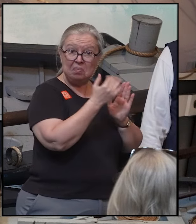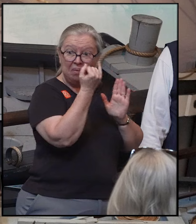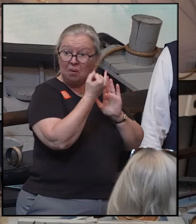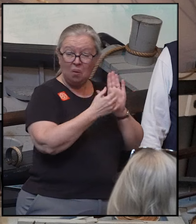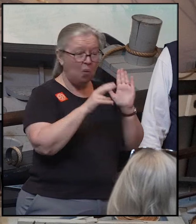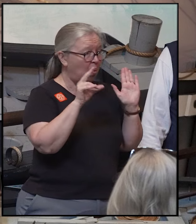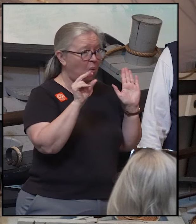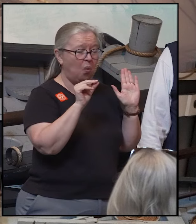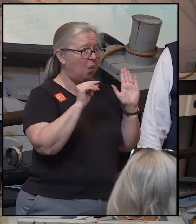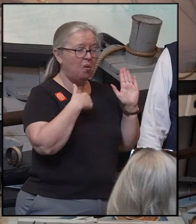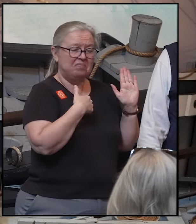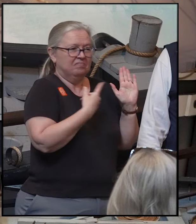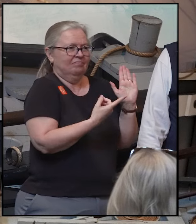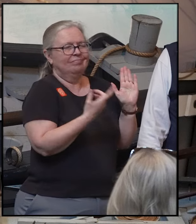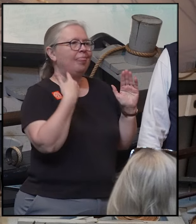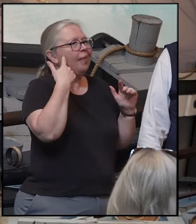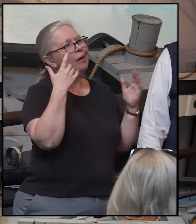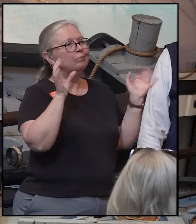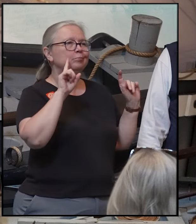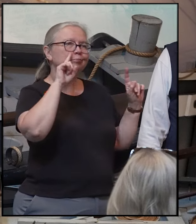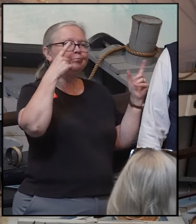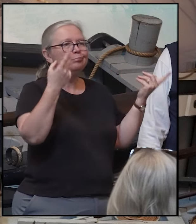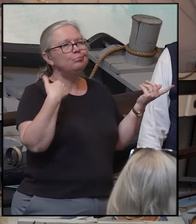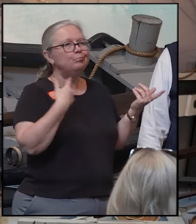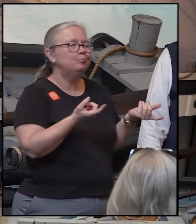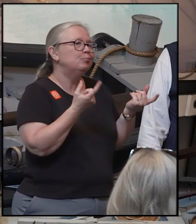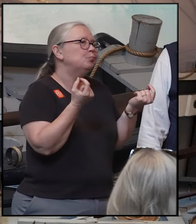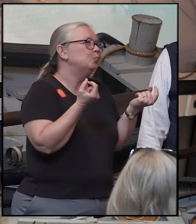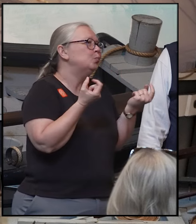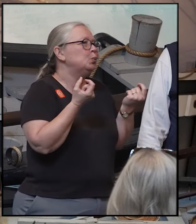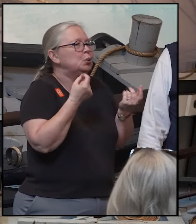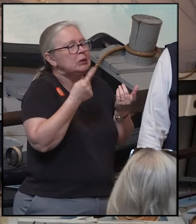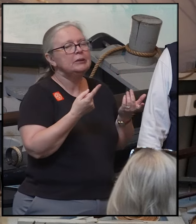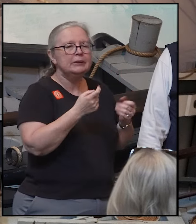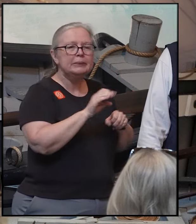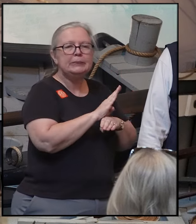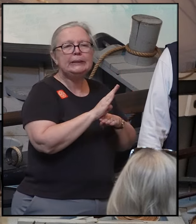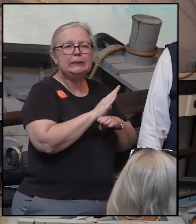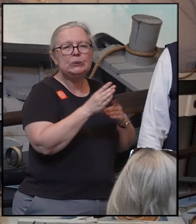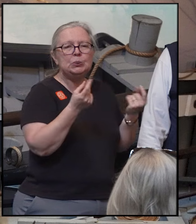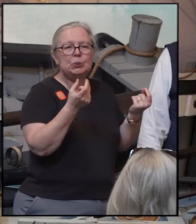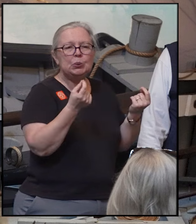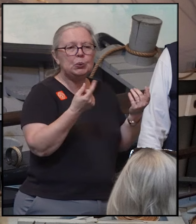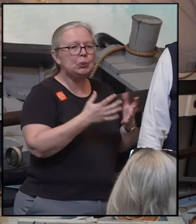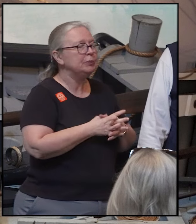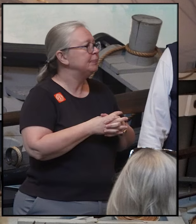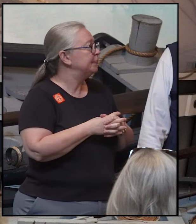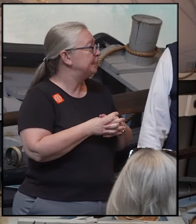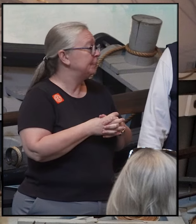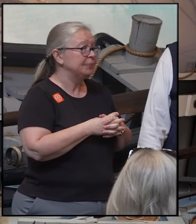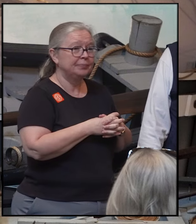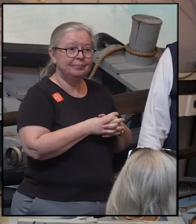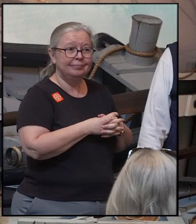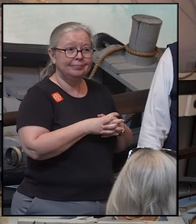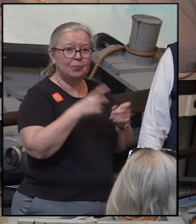This was literally busy work between whales. Anybody know what we call it?